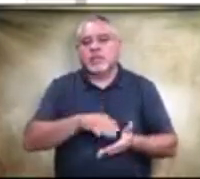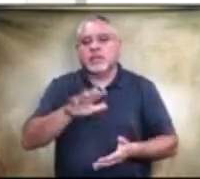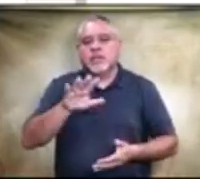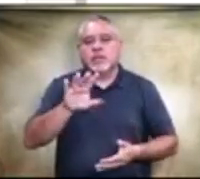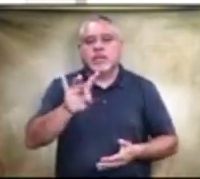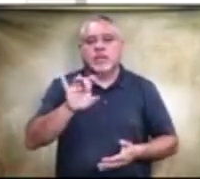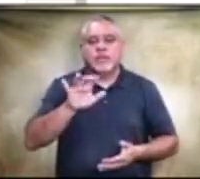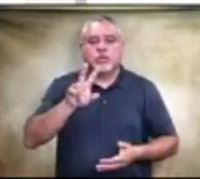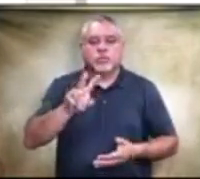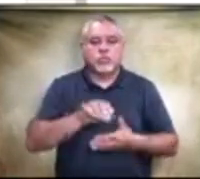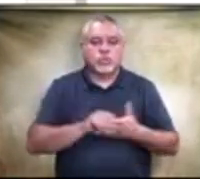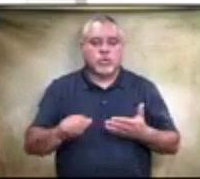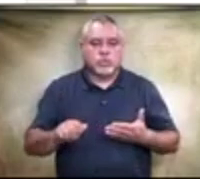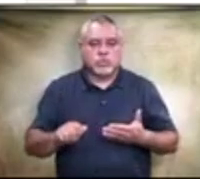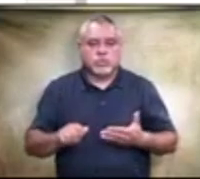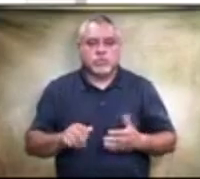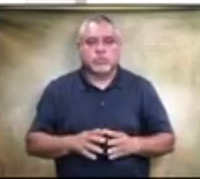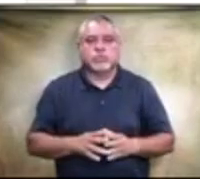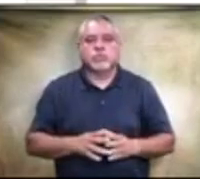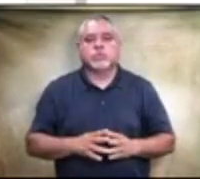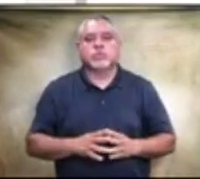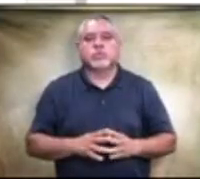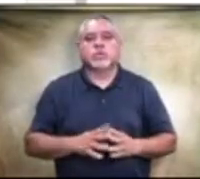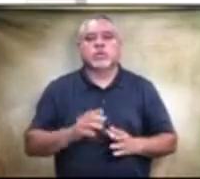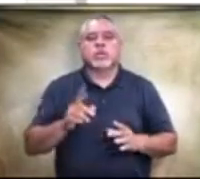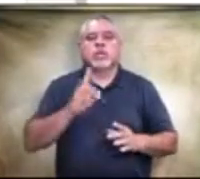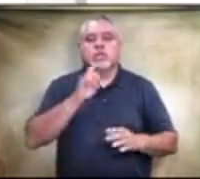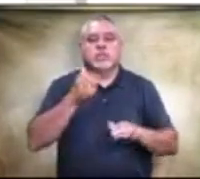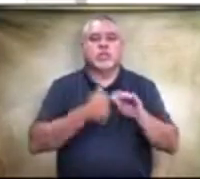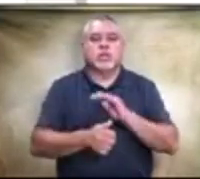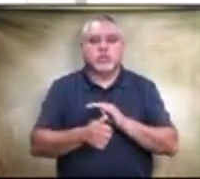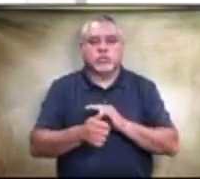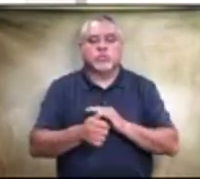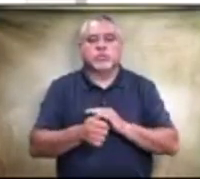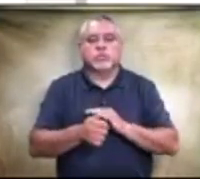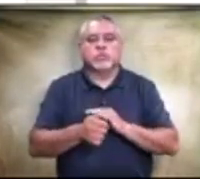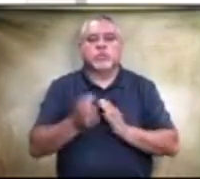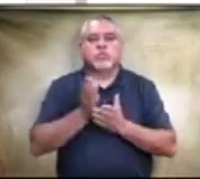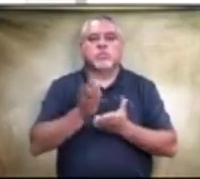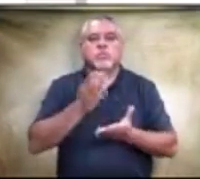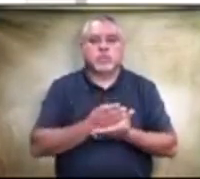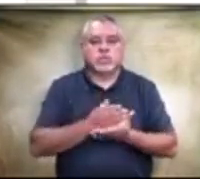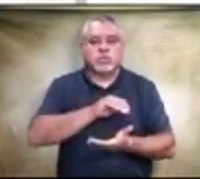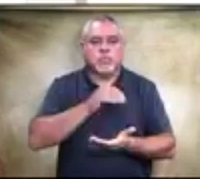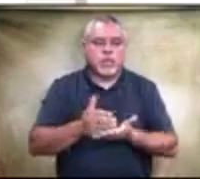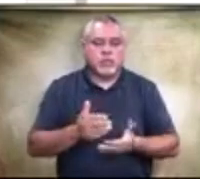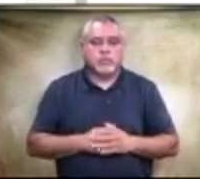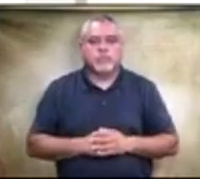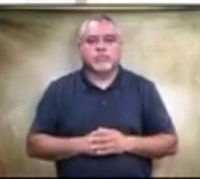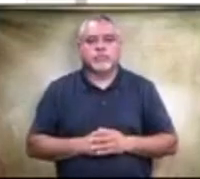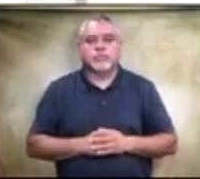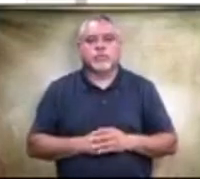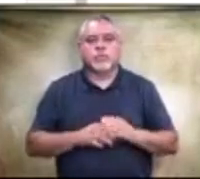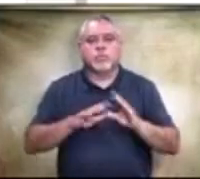and is well under the budgeted amount within the bond,